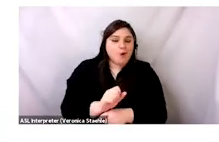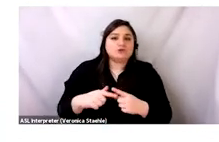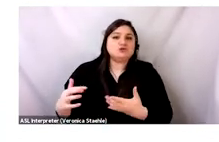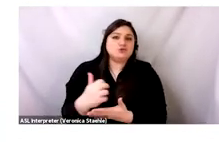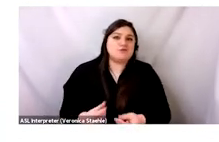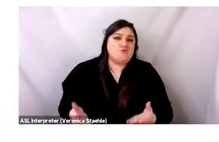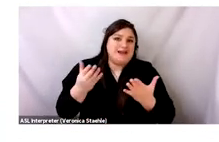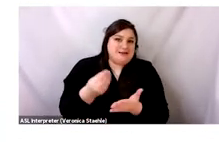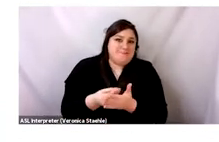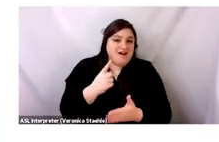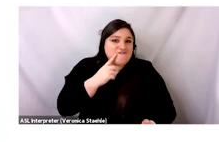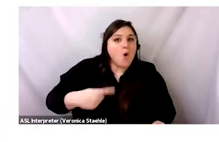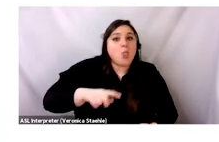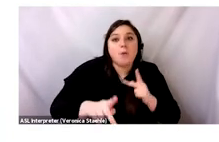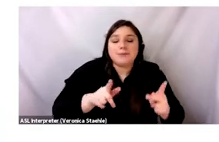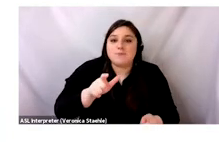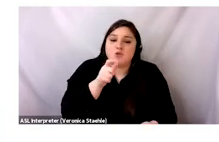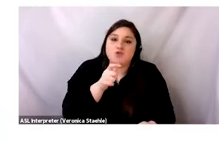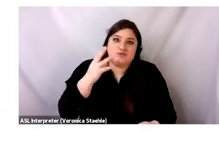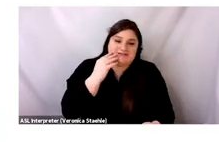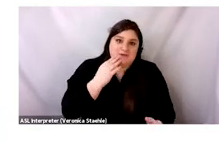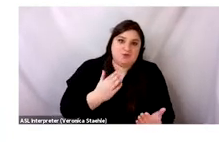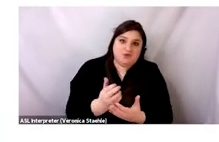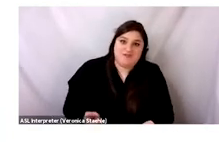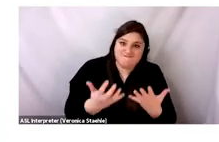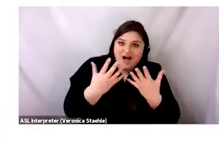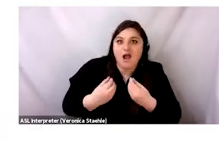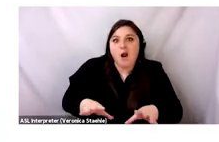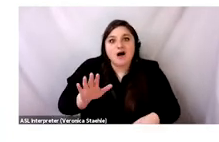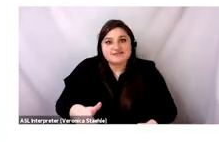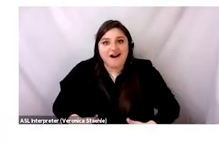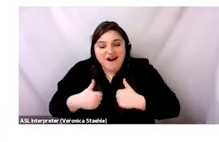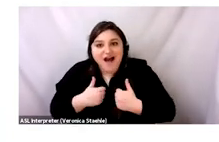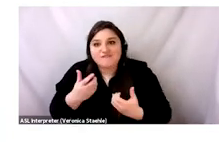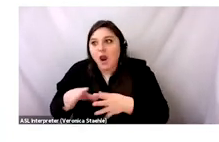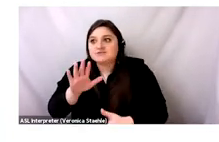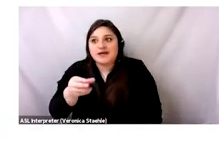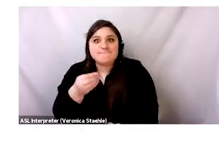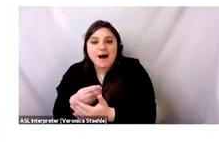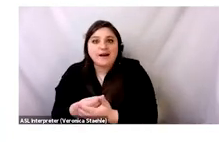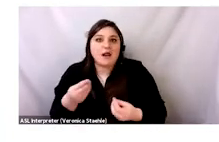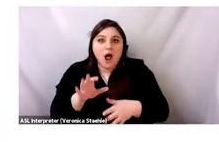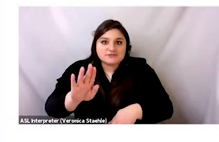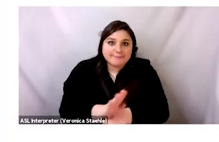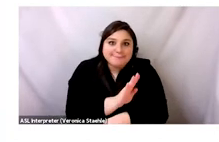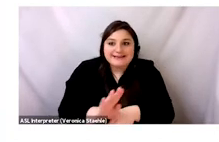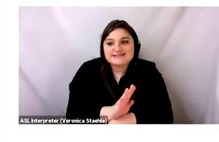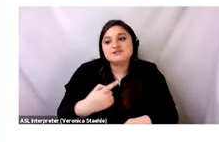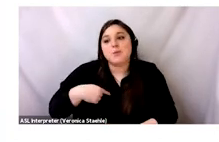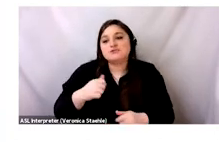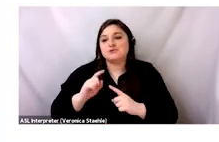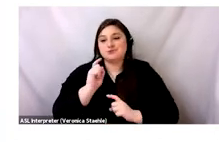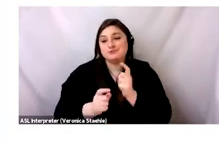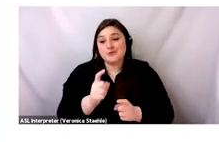We are currently raising funds to support the people who are impacted by the fire as they work to rebuild their livelihood. We're raising $40